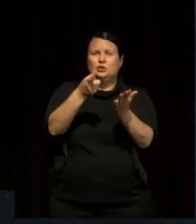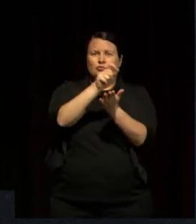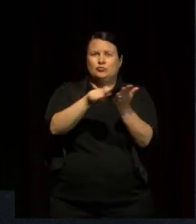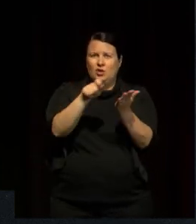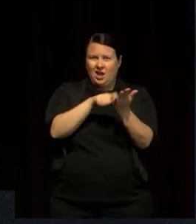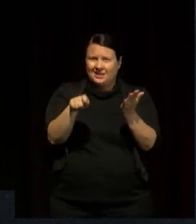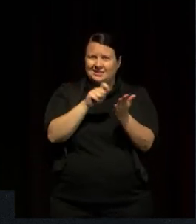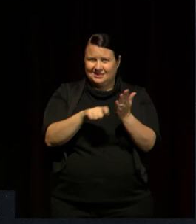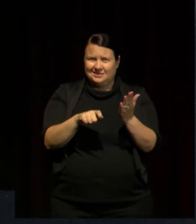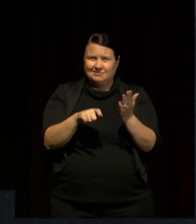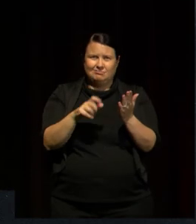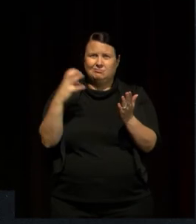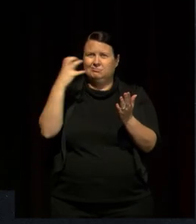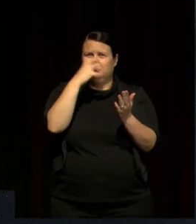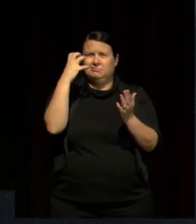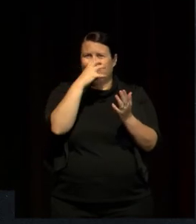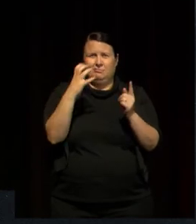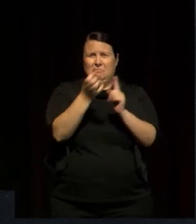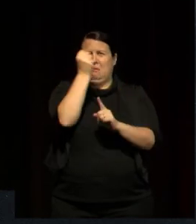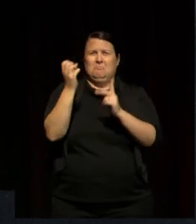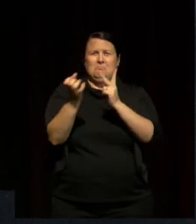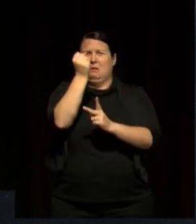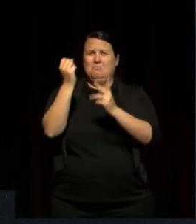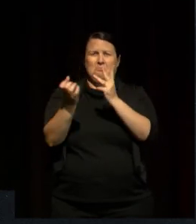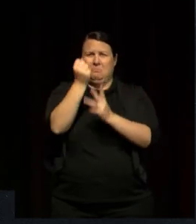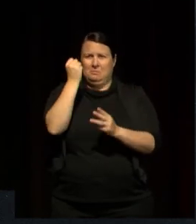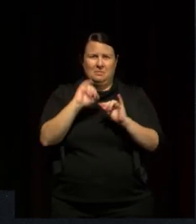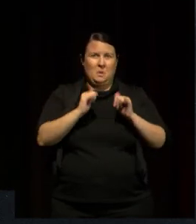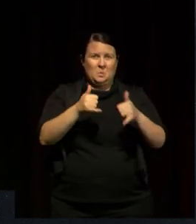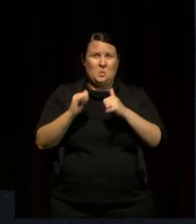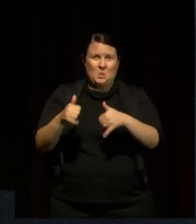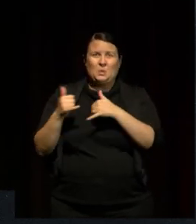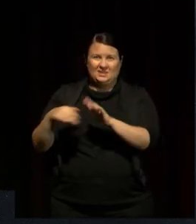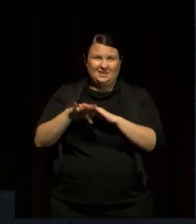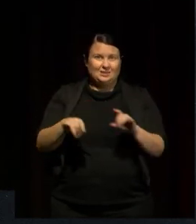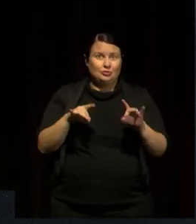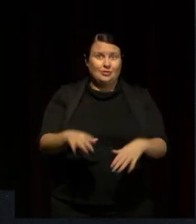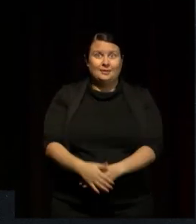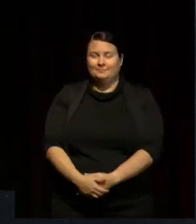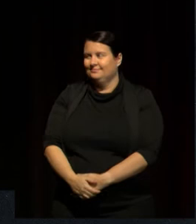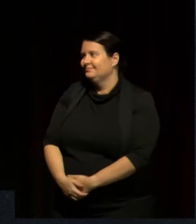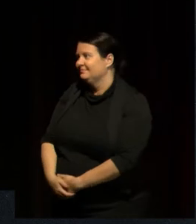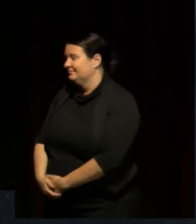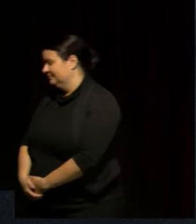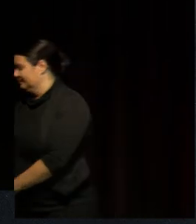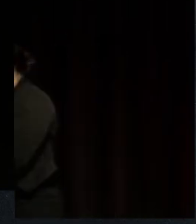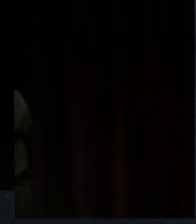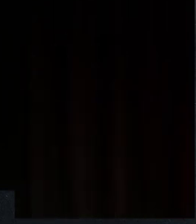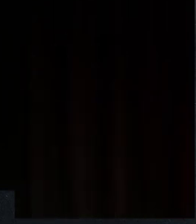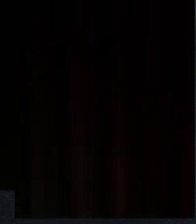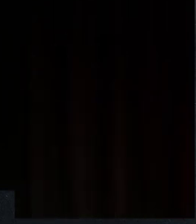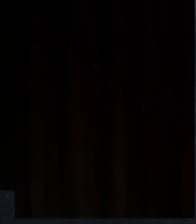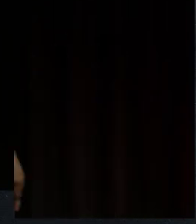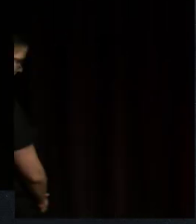pretty much all of the major critical awards in Australia. Melissa Lukashenko,